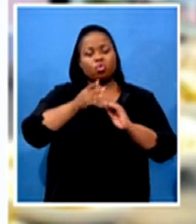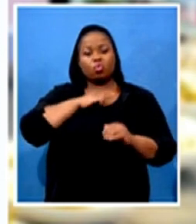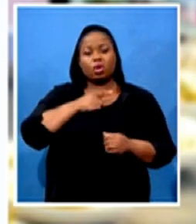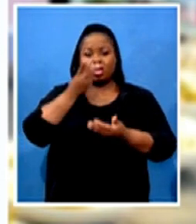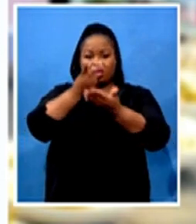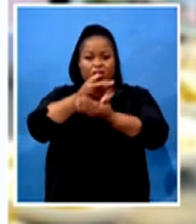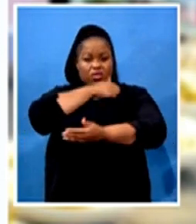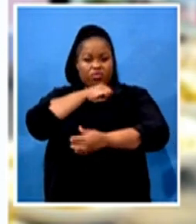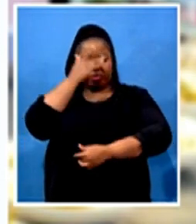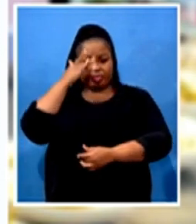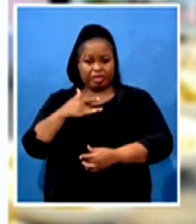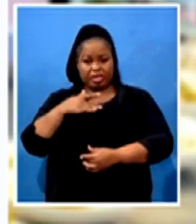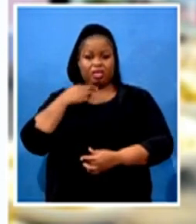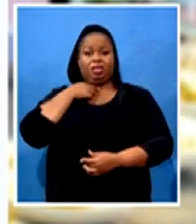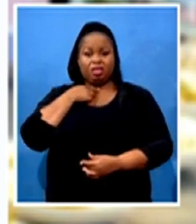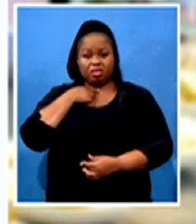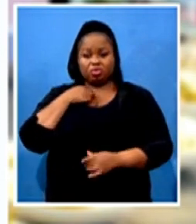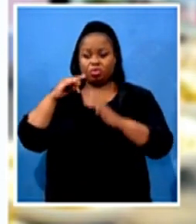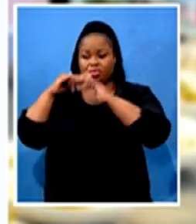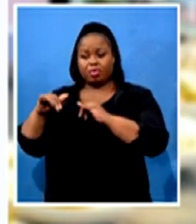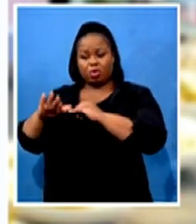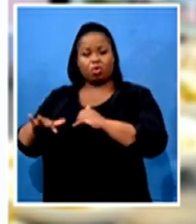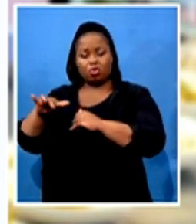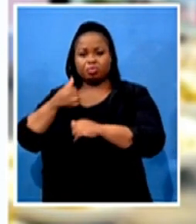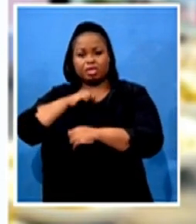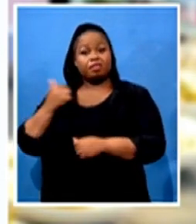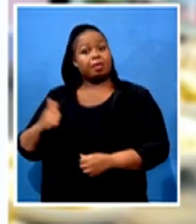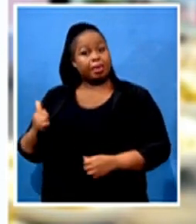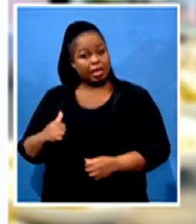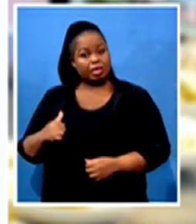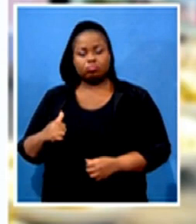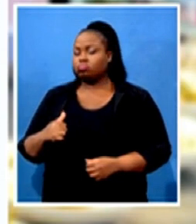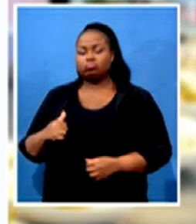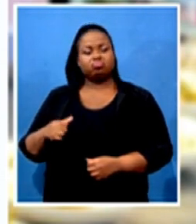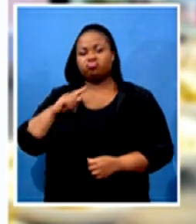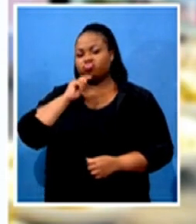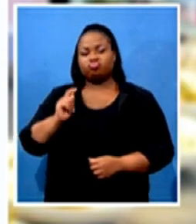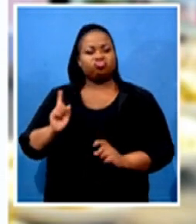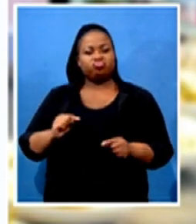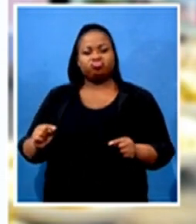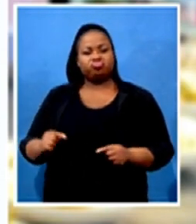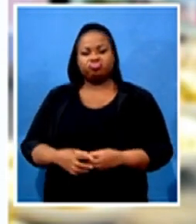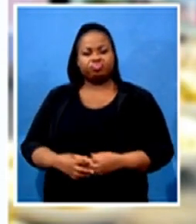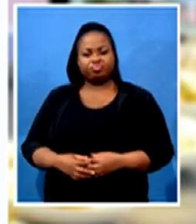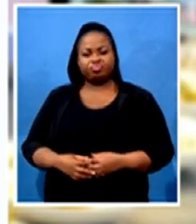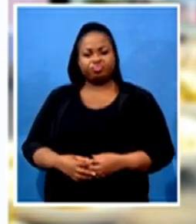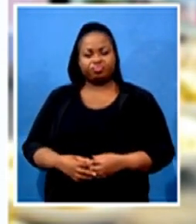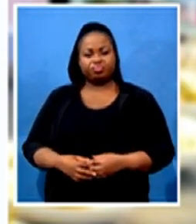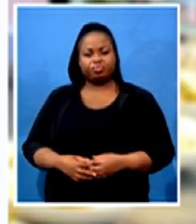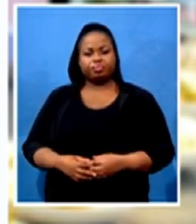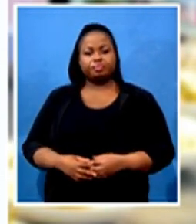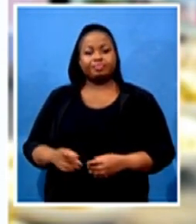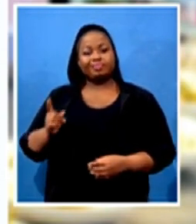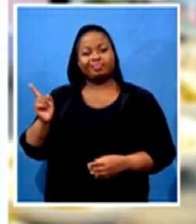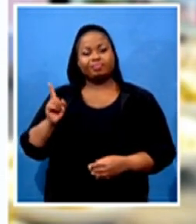field hospital, if I'm lucky, is a huge deterrent for me. Ghost Android saying, That's not happening in a